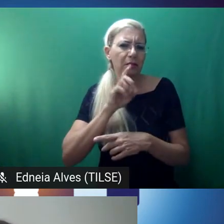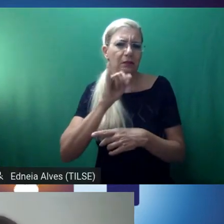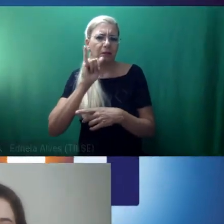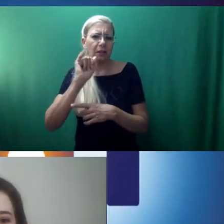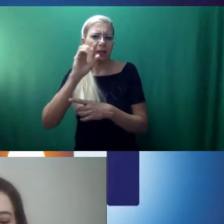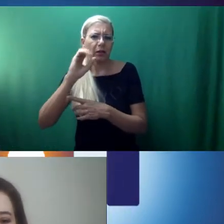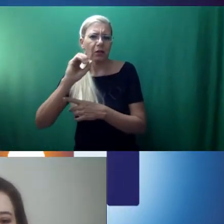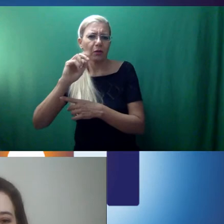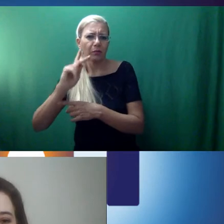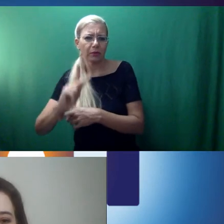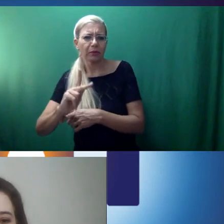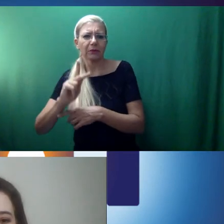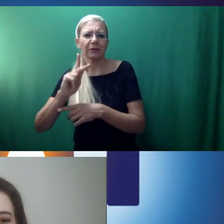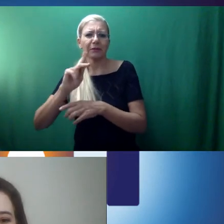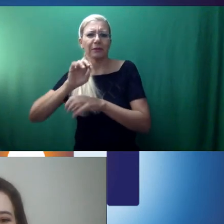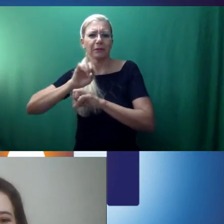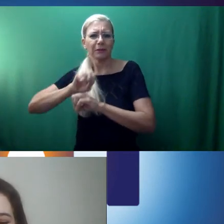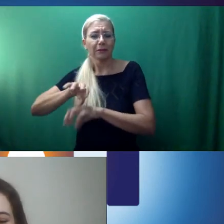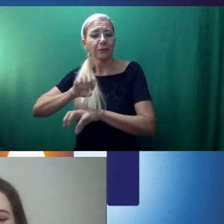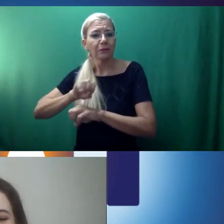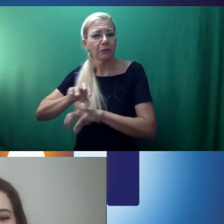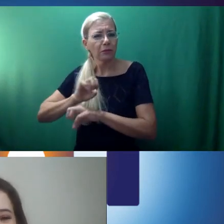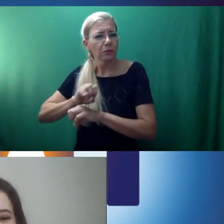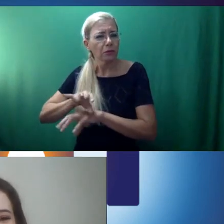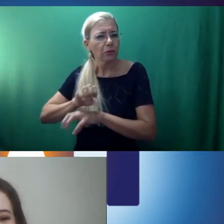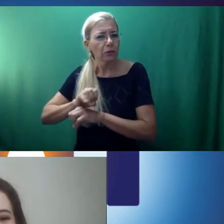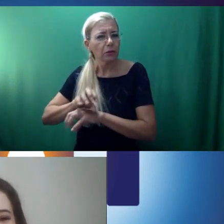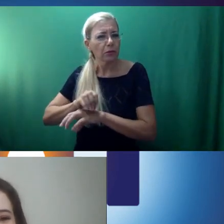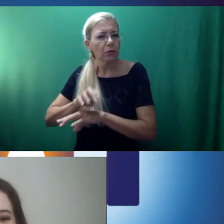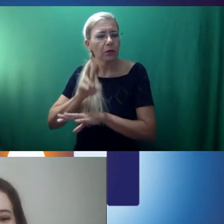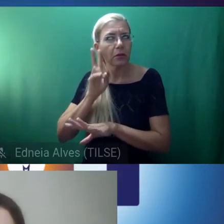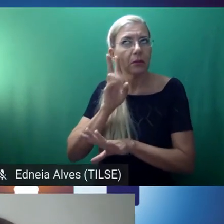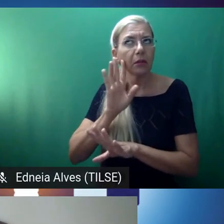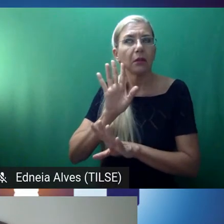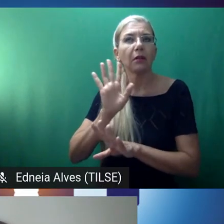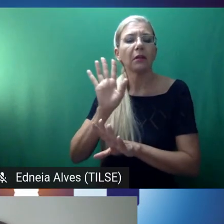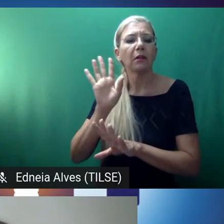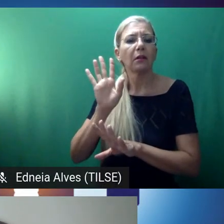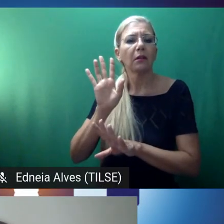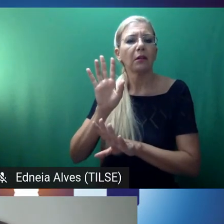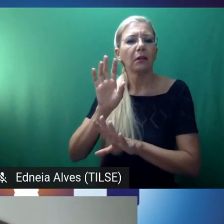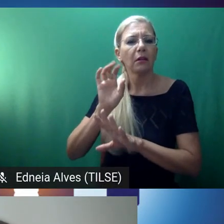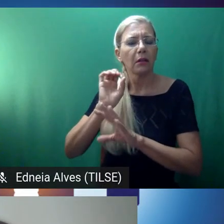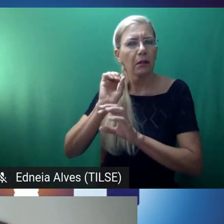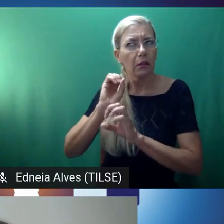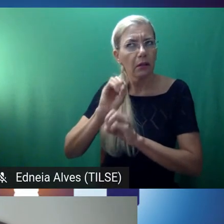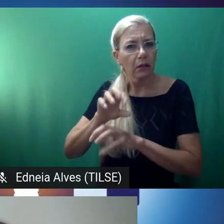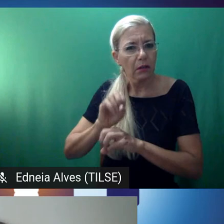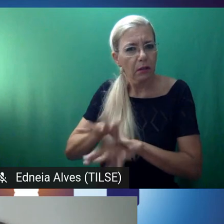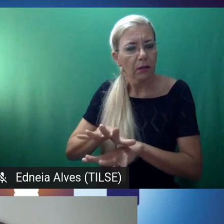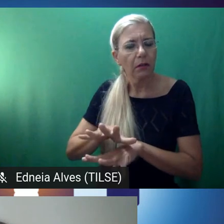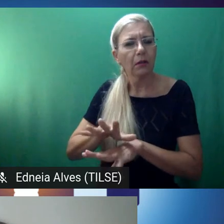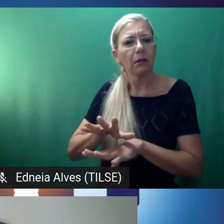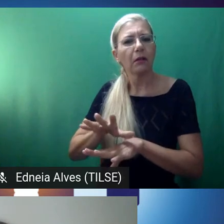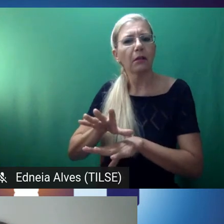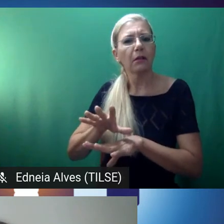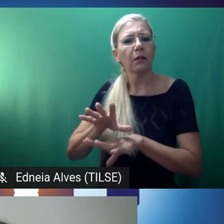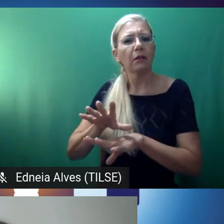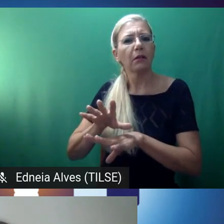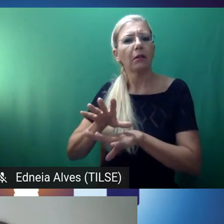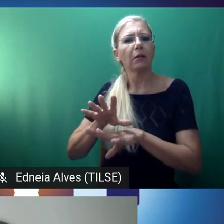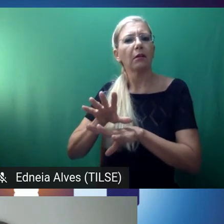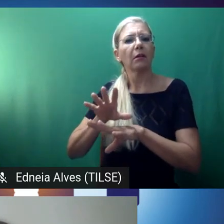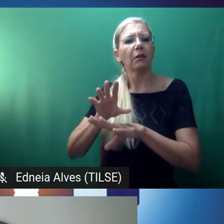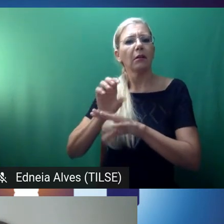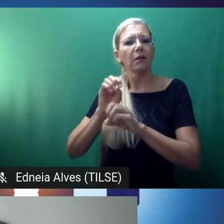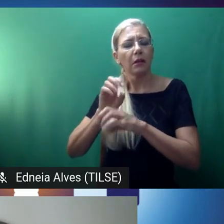Immersion